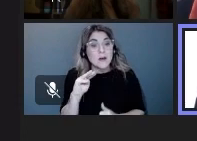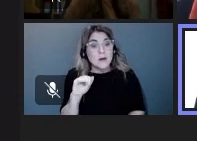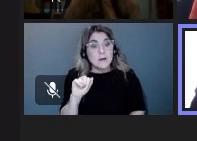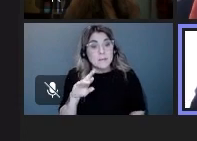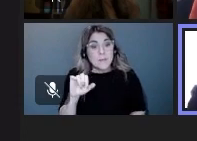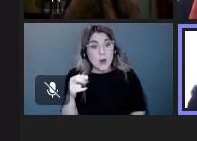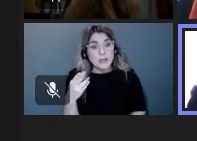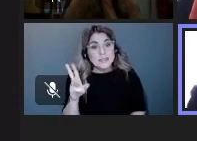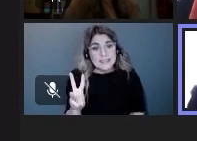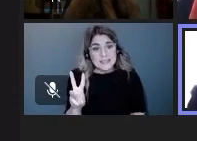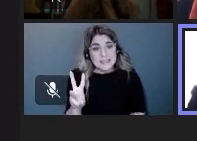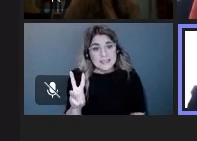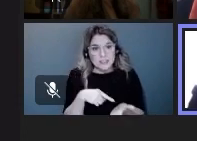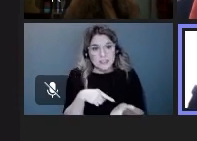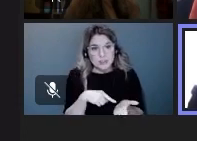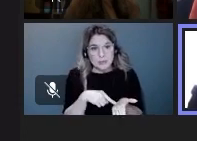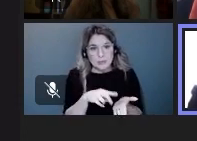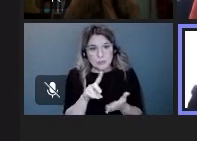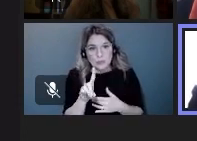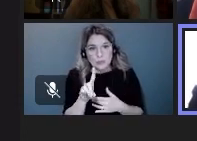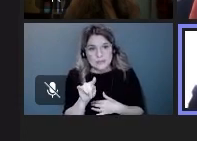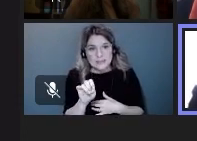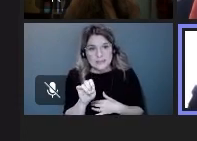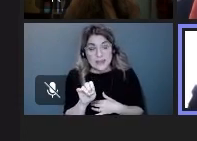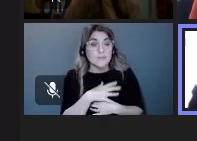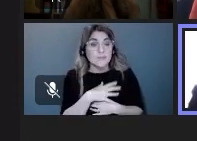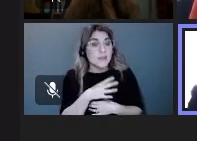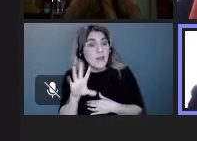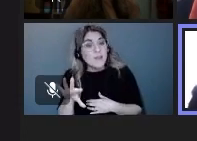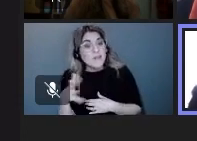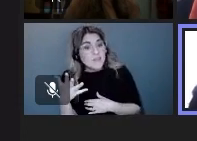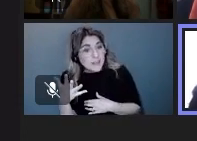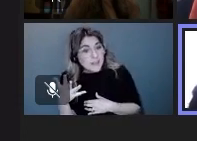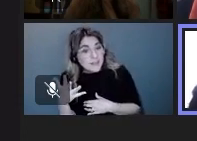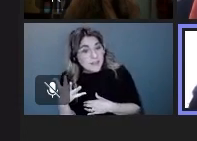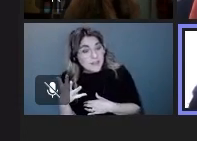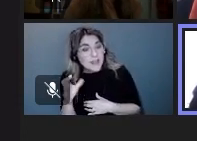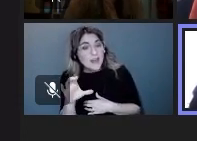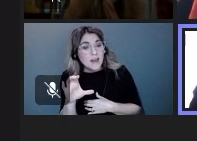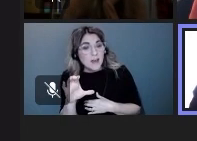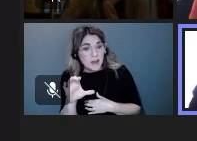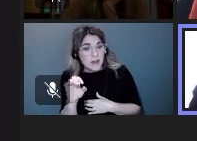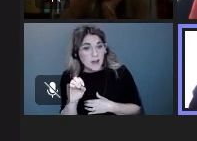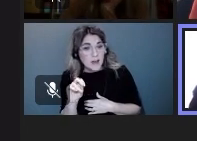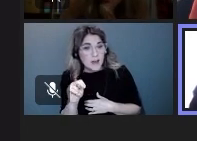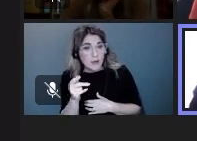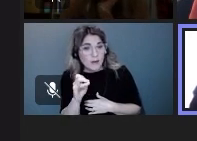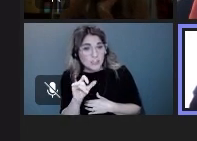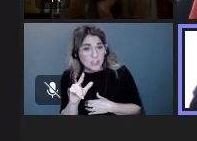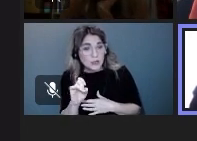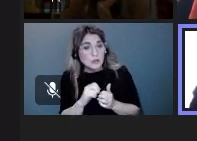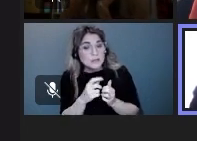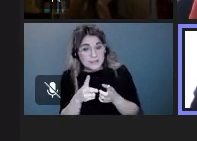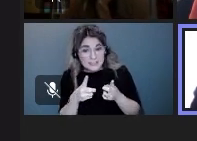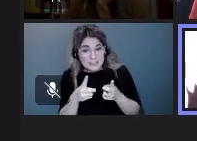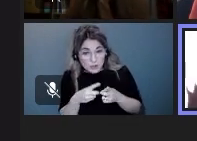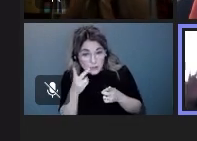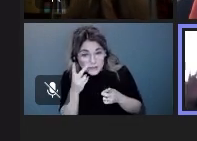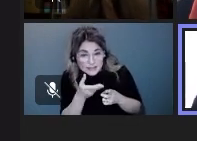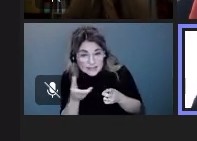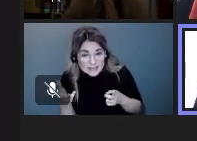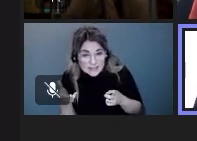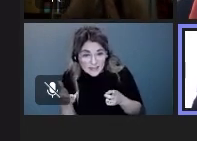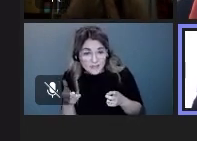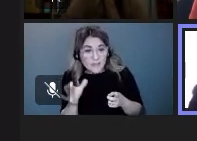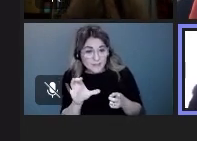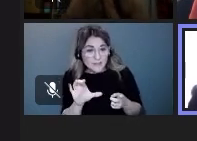deadline as I mentioned from the fifth congressional district there's a map that's on the screen right now for you to kind of have an awareness of what